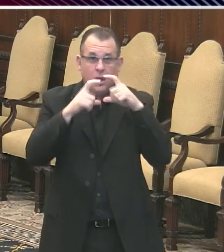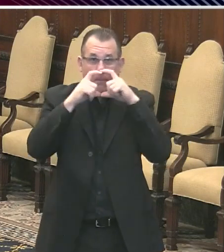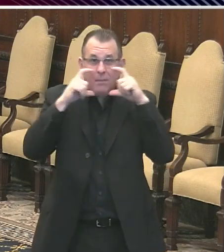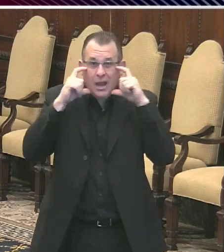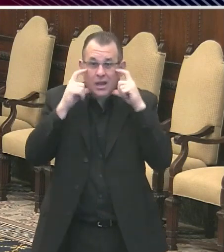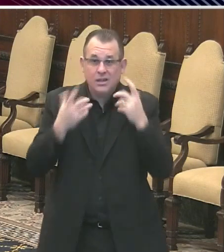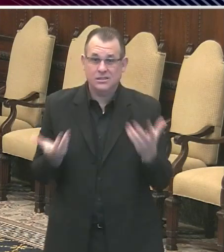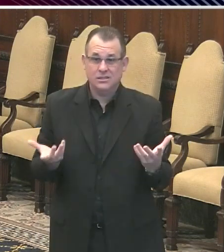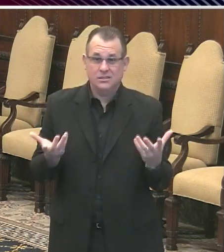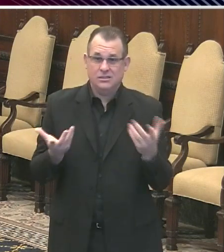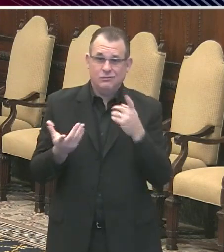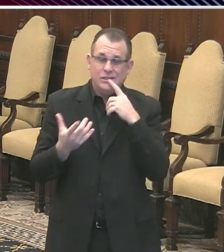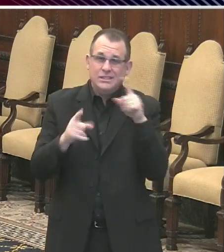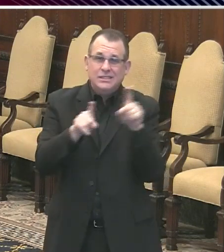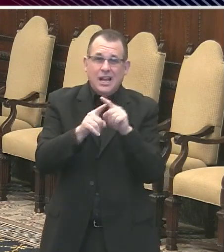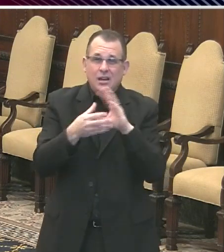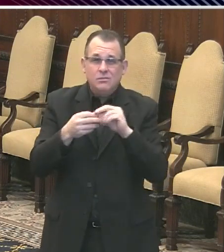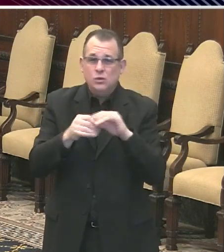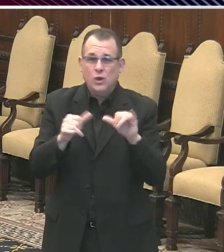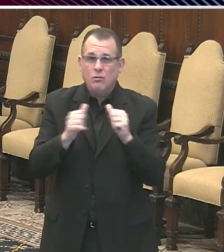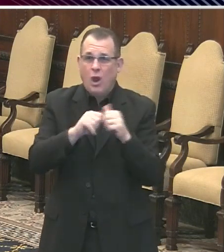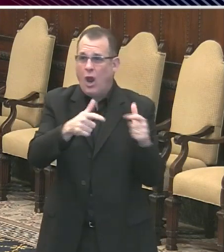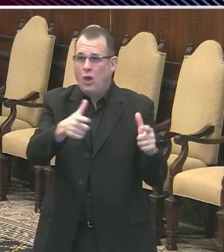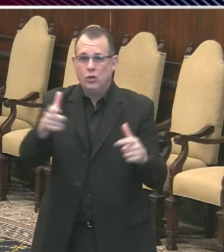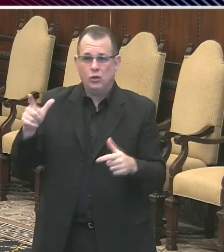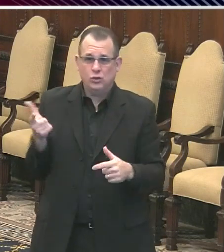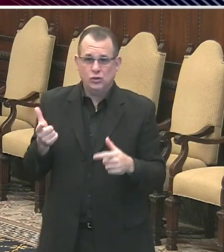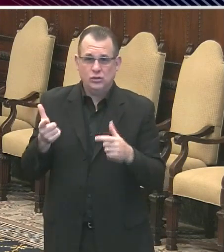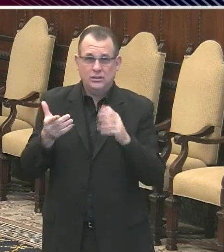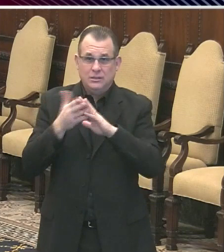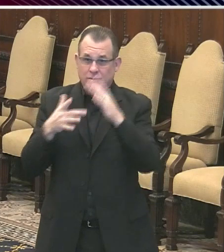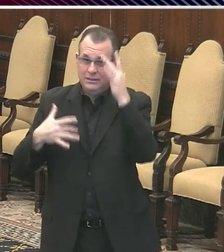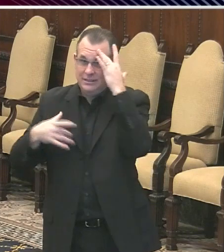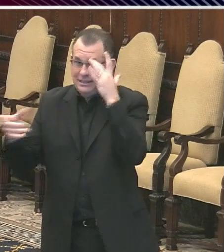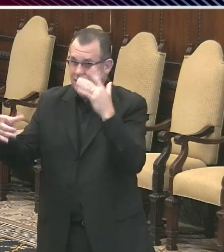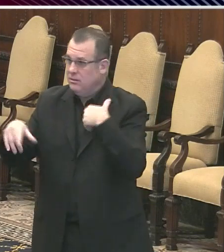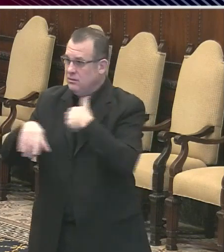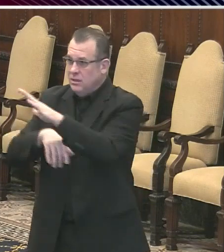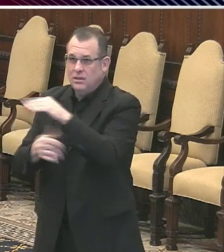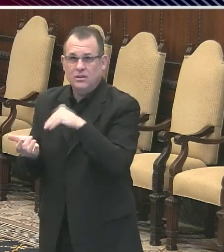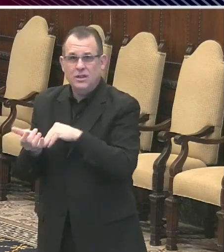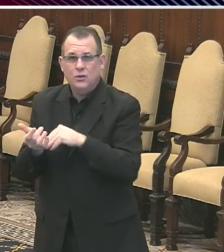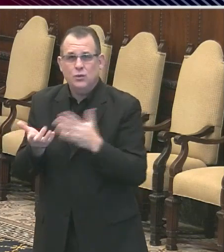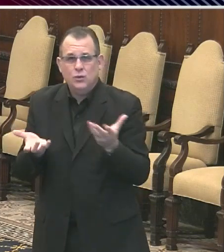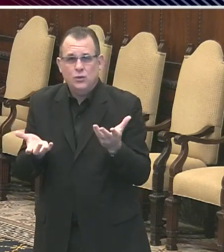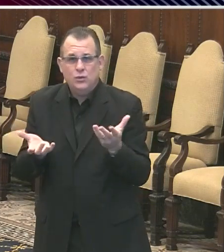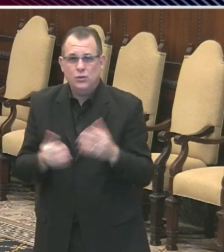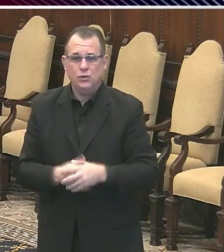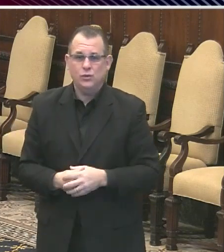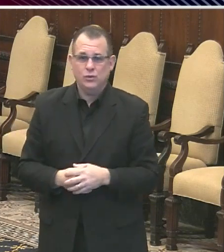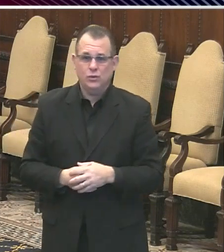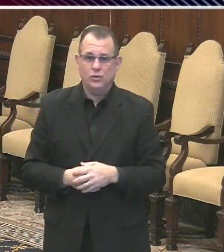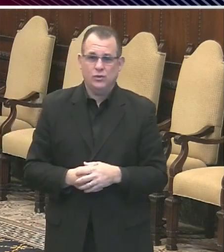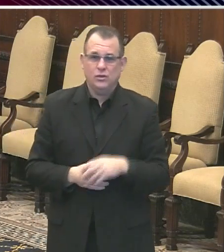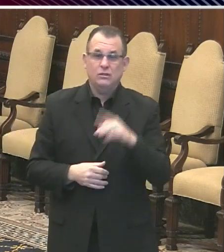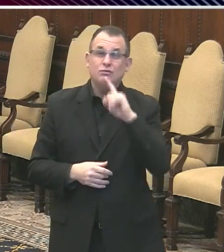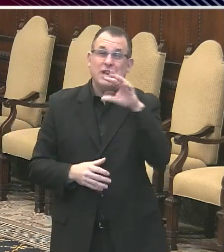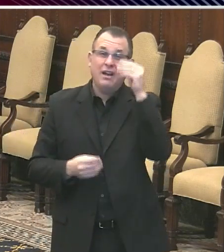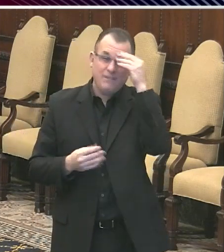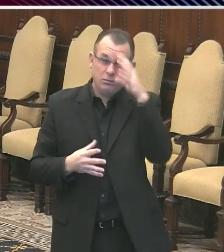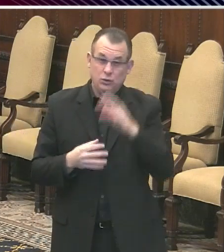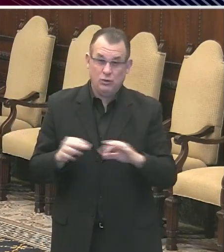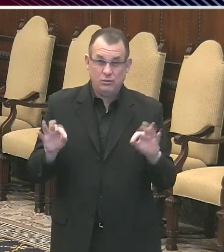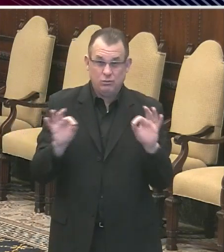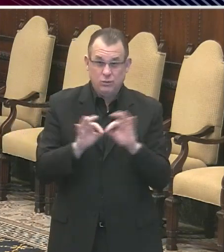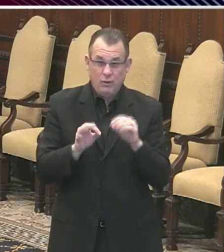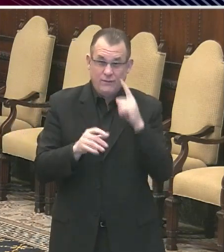now. And I'd say, if you're sick, go to the doctor. That's the message you're telling everyone right now. So, the information isn't really very useful for anybody who